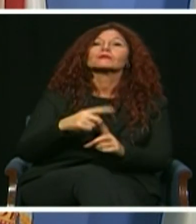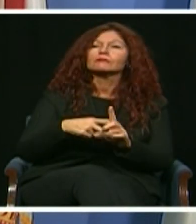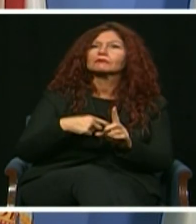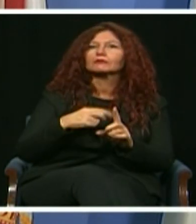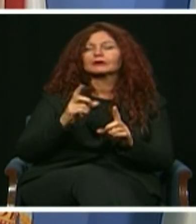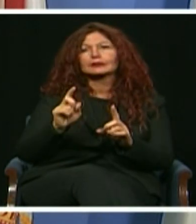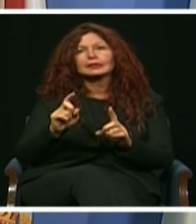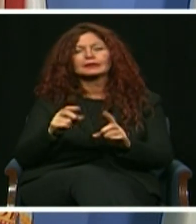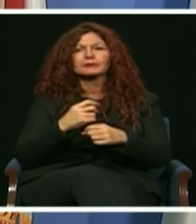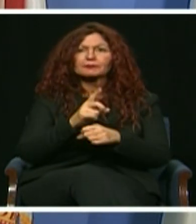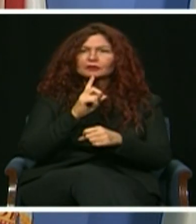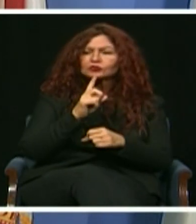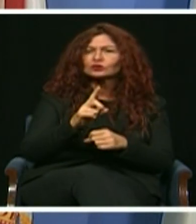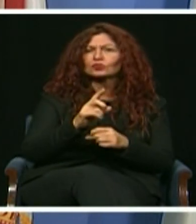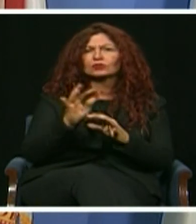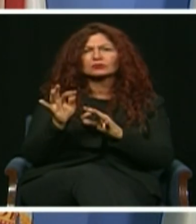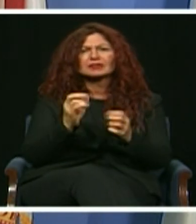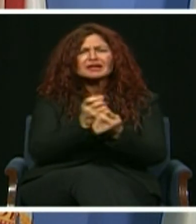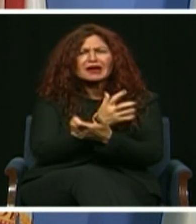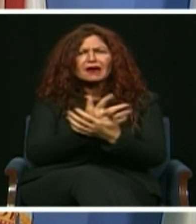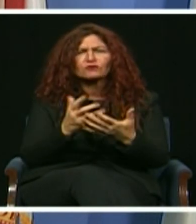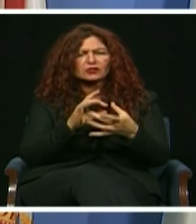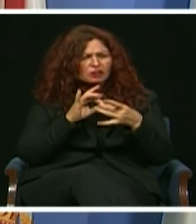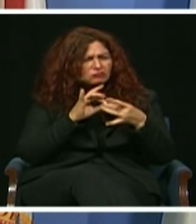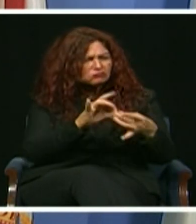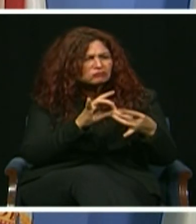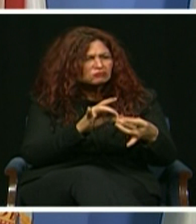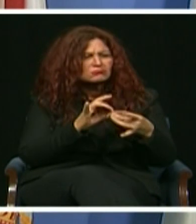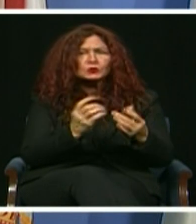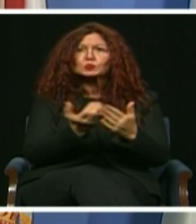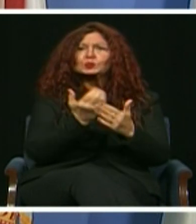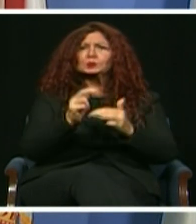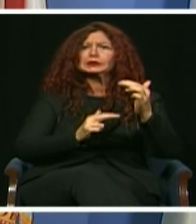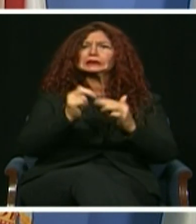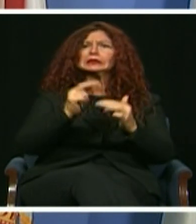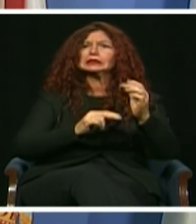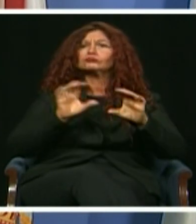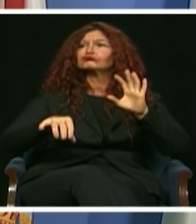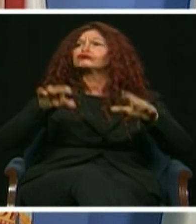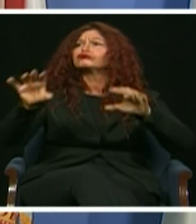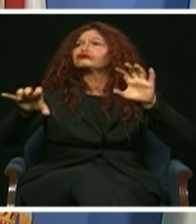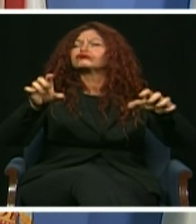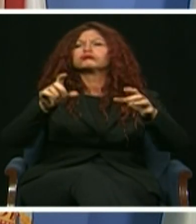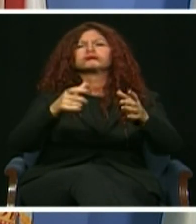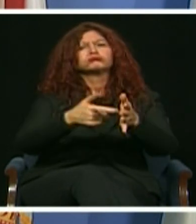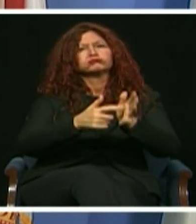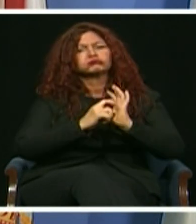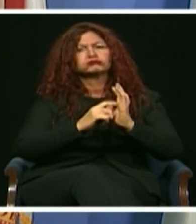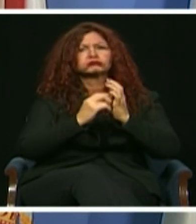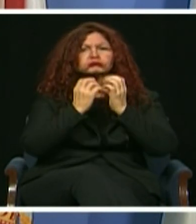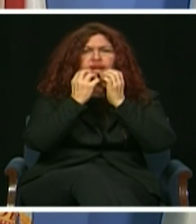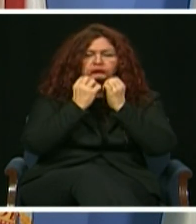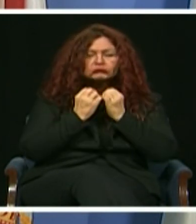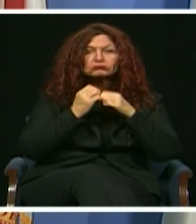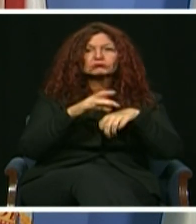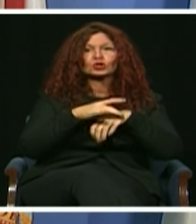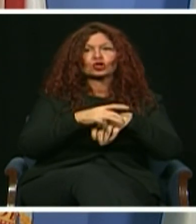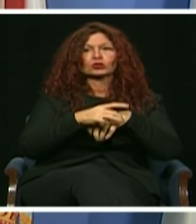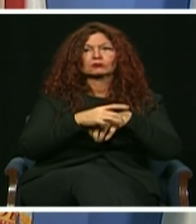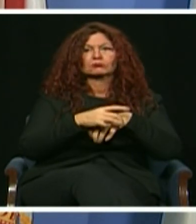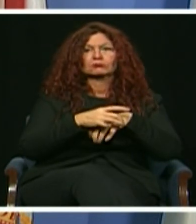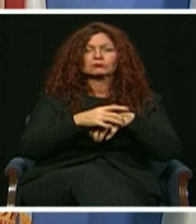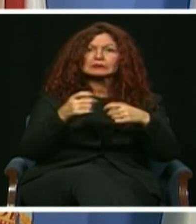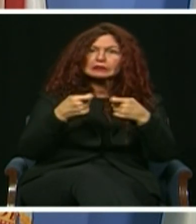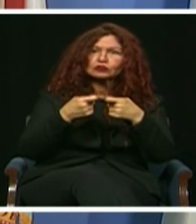friendly, sustainable climate resilience infrastructure. This is how we'll meet this moment on our environment. We